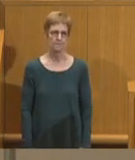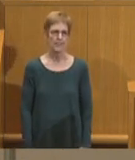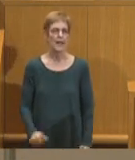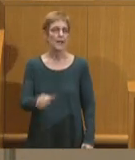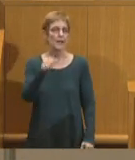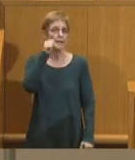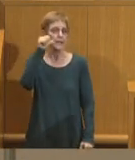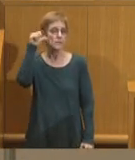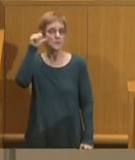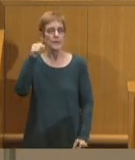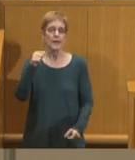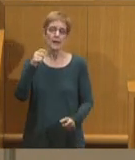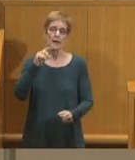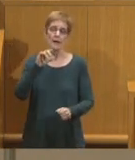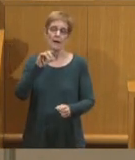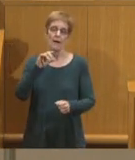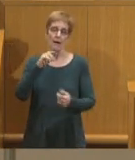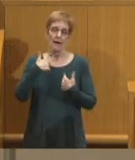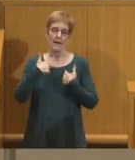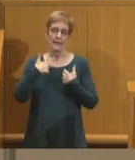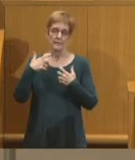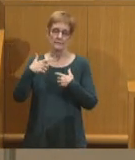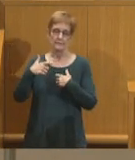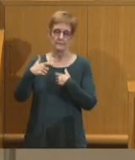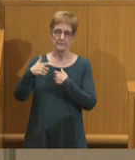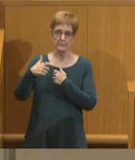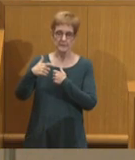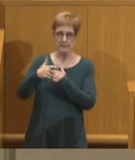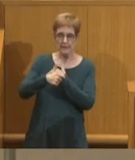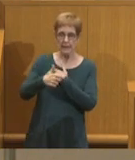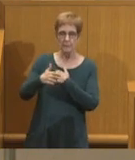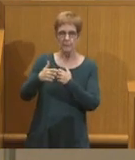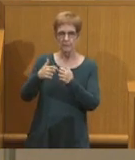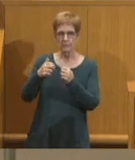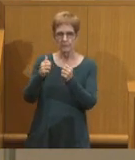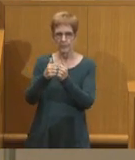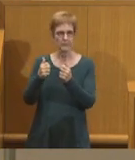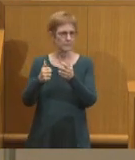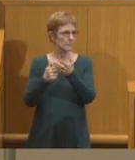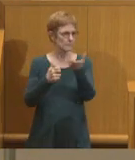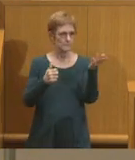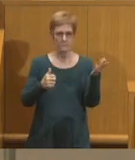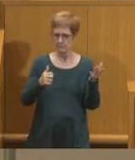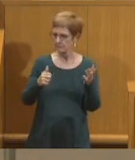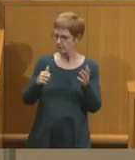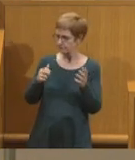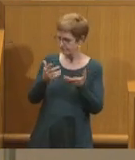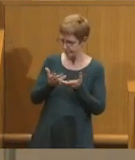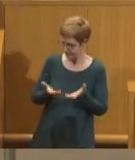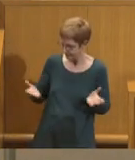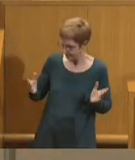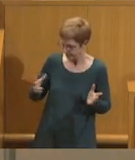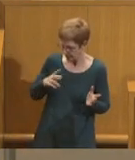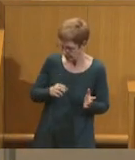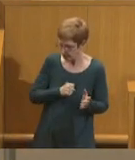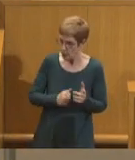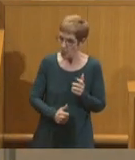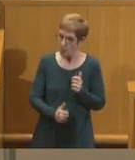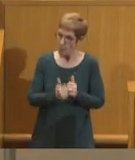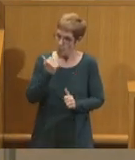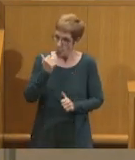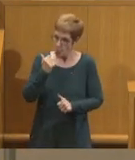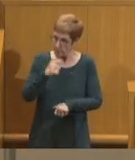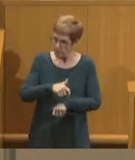Yesterday I was able to spend some time with my some of my council colleagues and most times